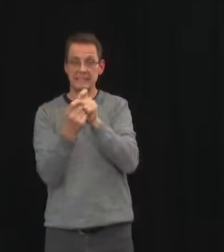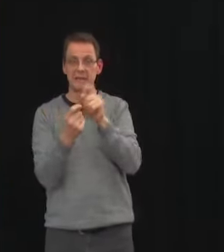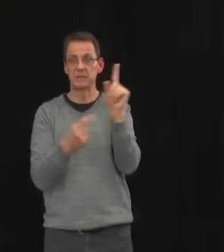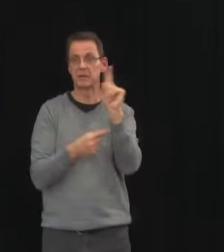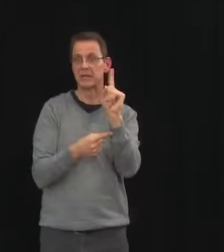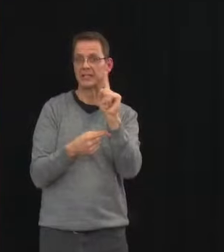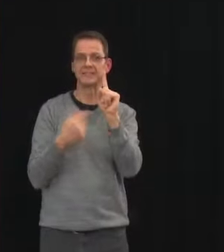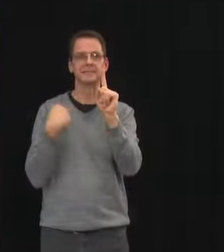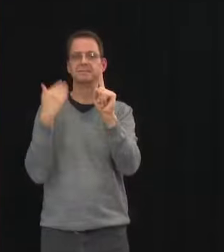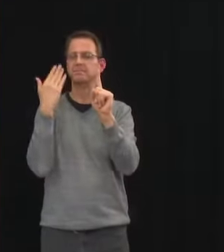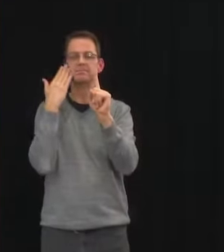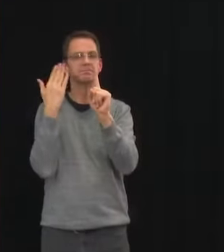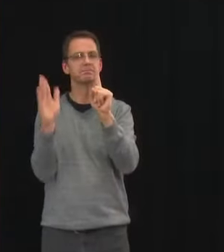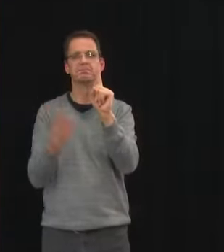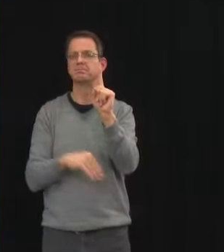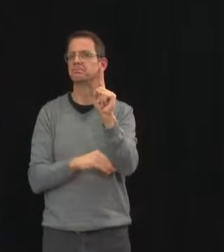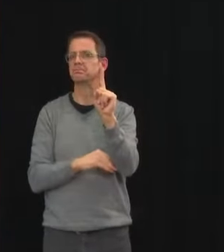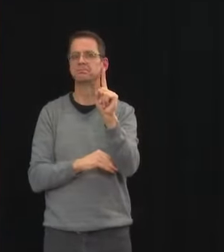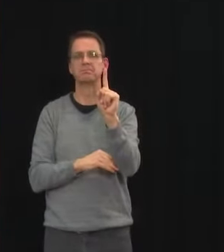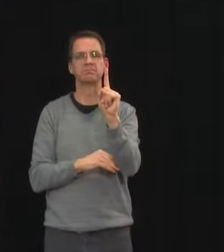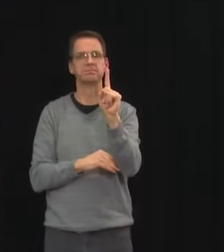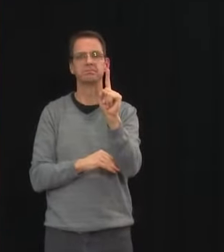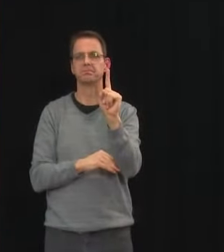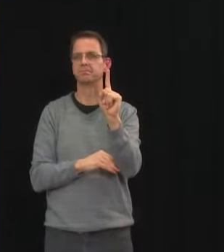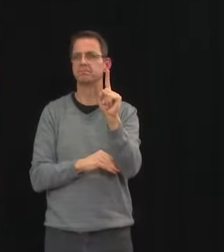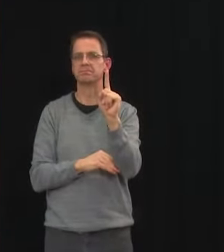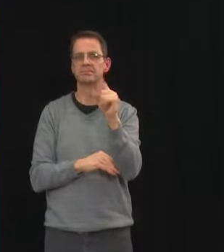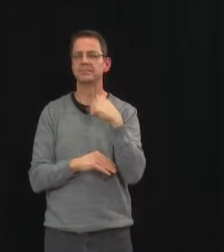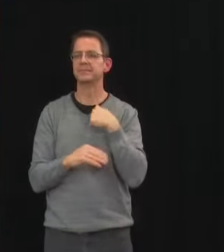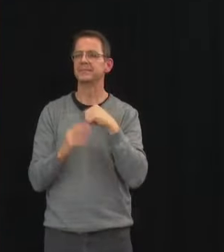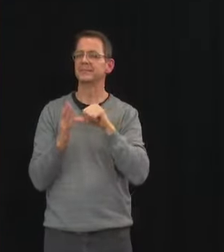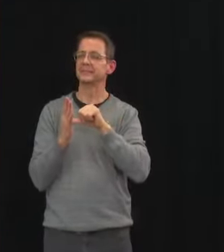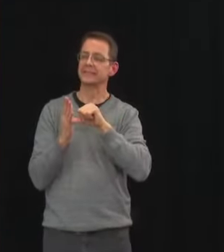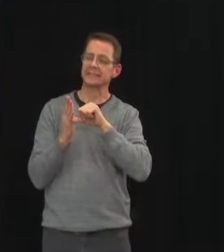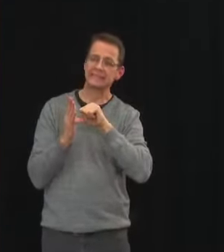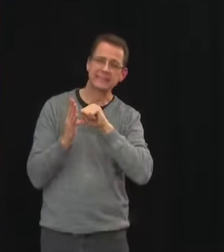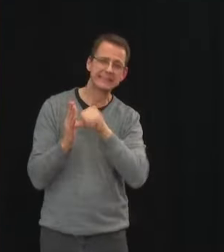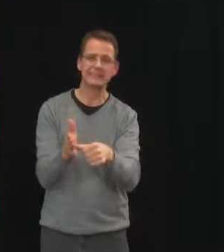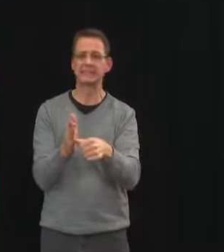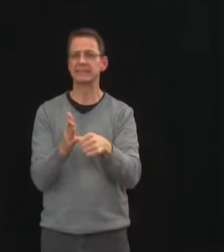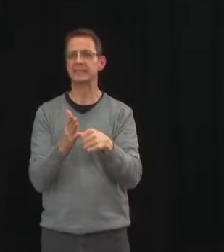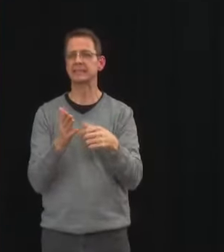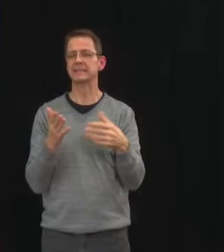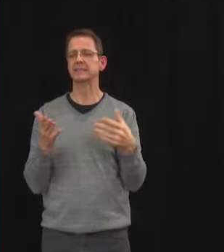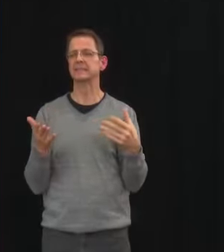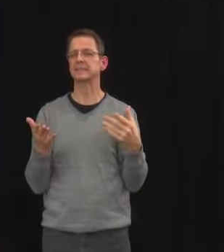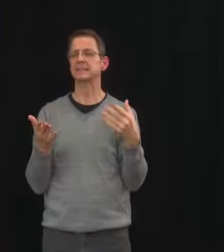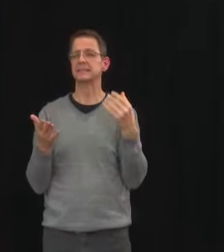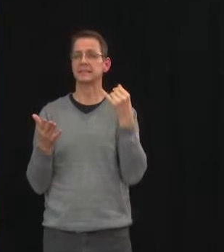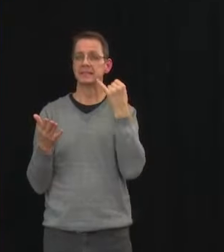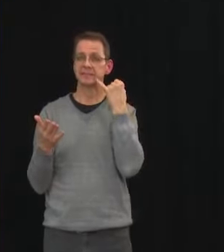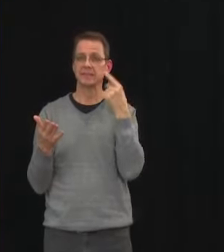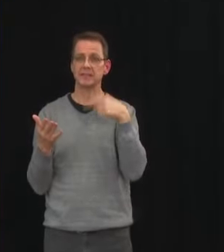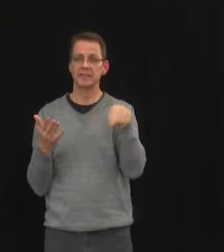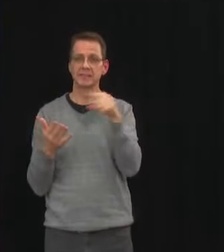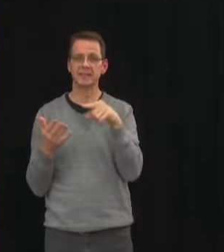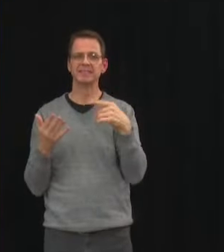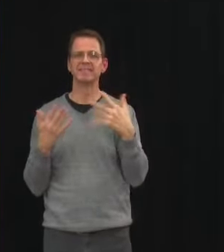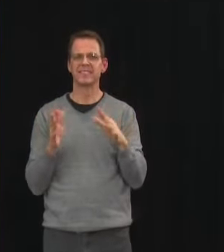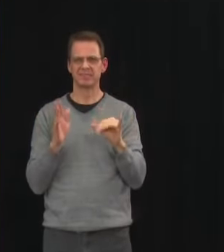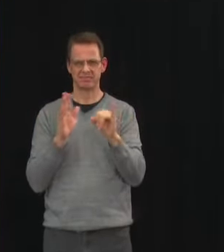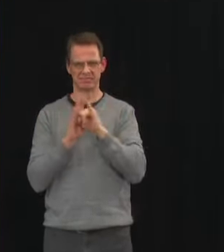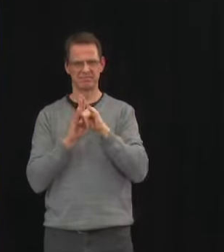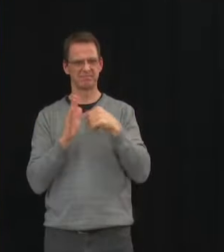reiterate what i've asked before that if albertans are identified as a covid case it is critical to be forthcoming with the